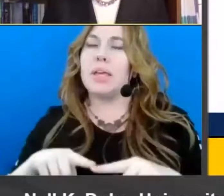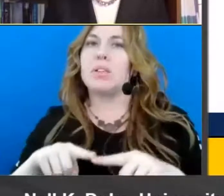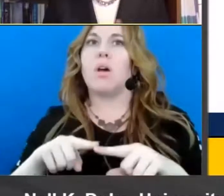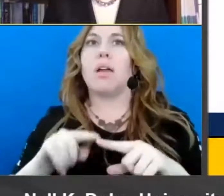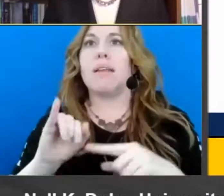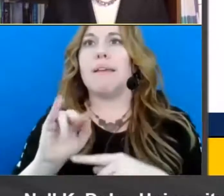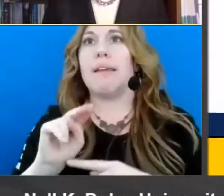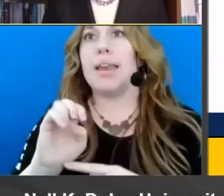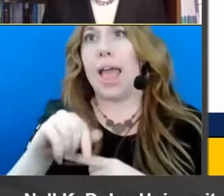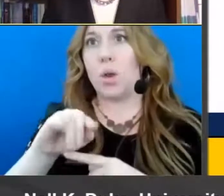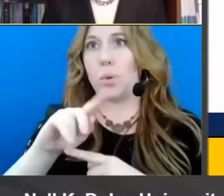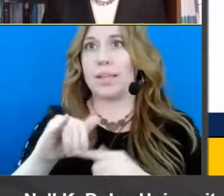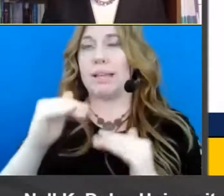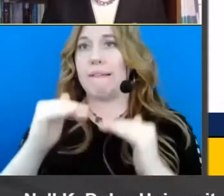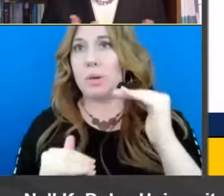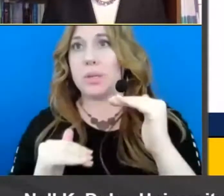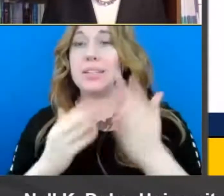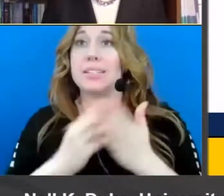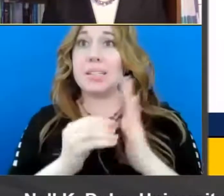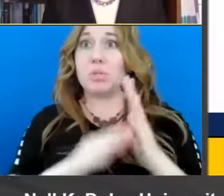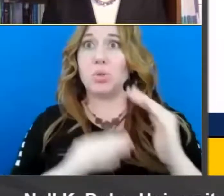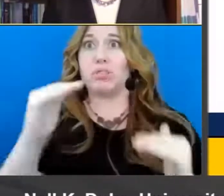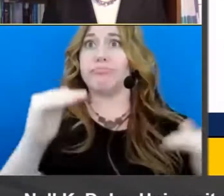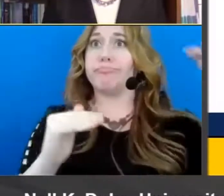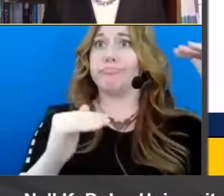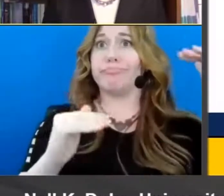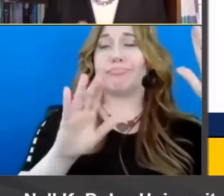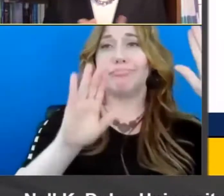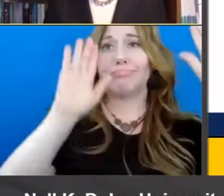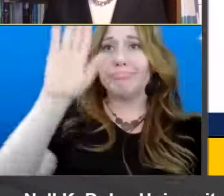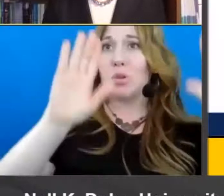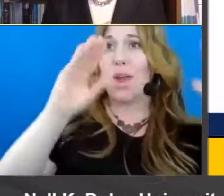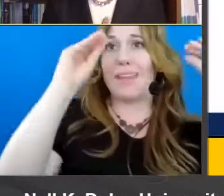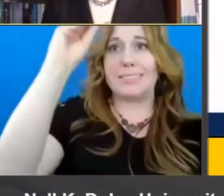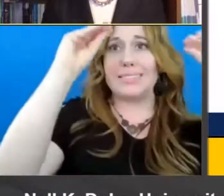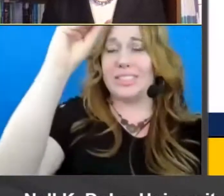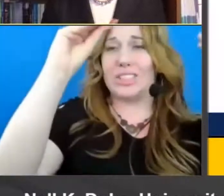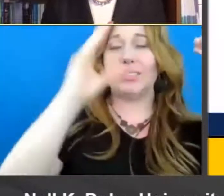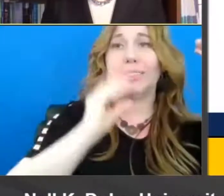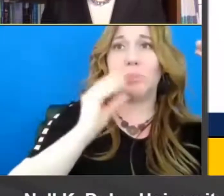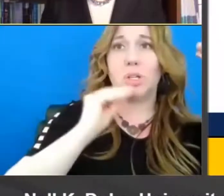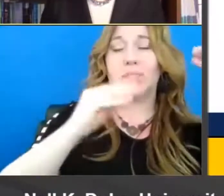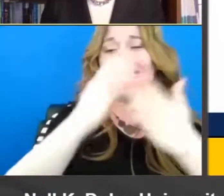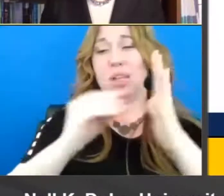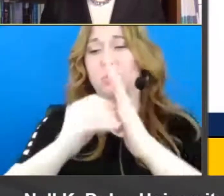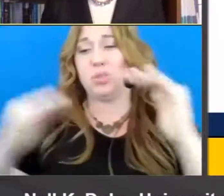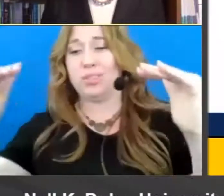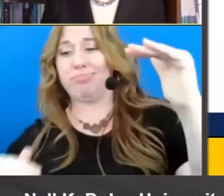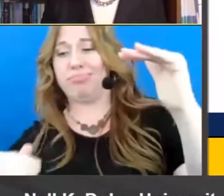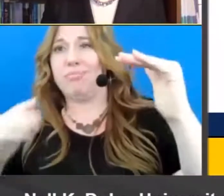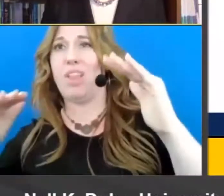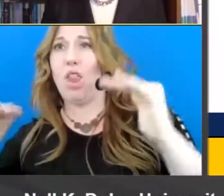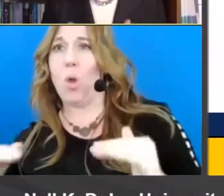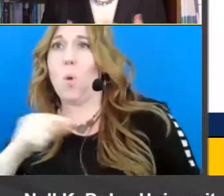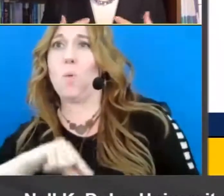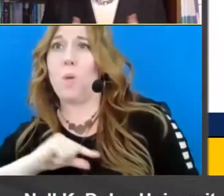some students are getting um better and high quality instruction and some students are getting less high quality um instruction and